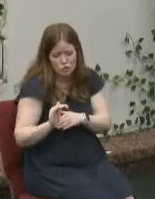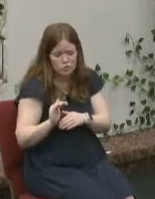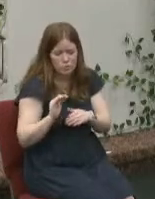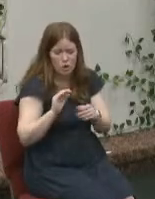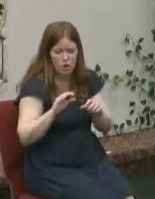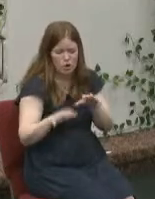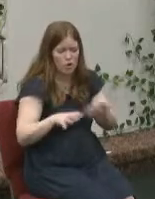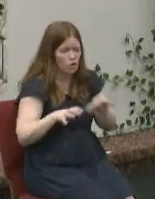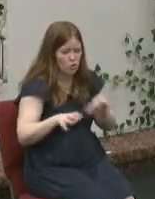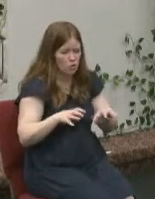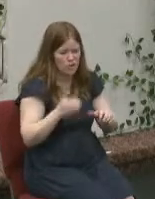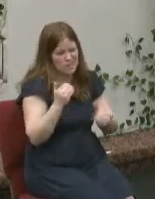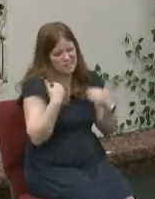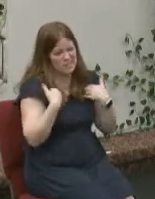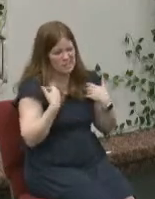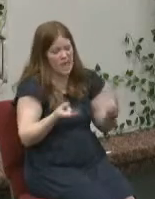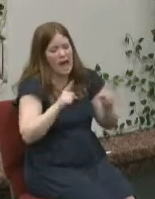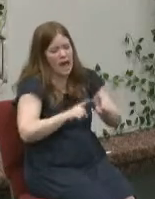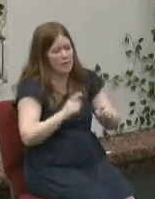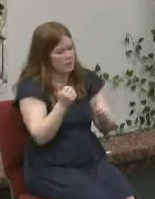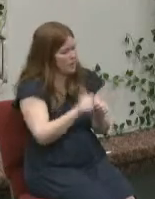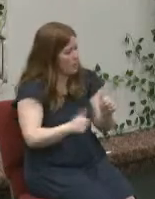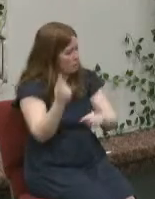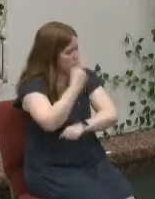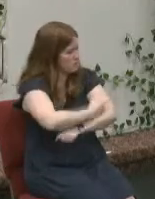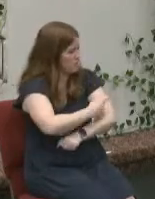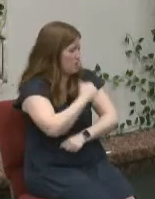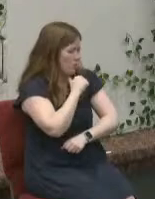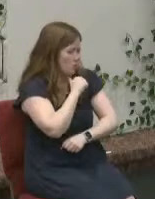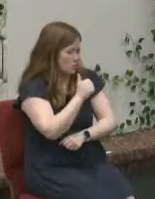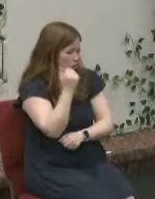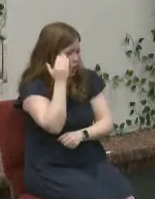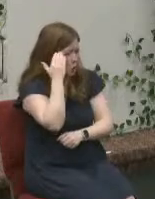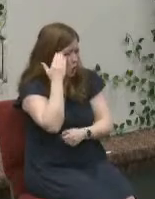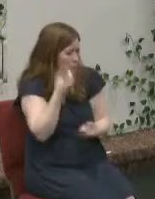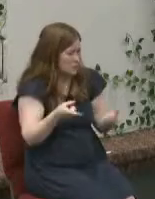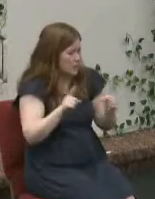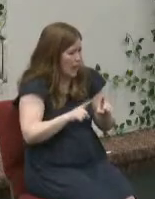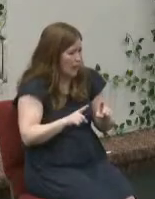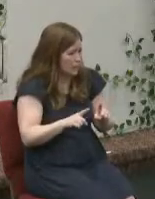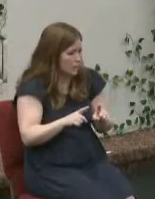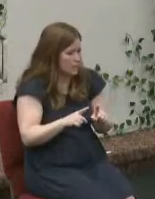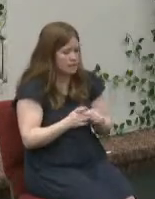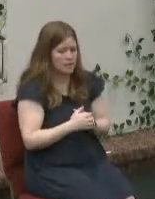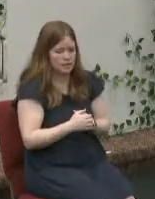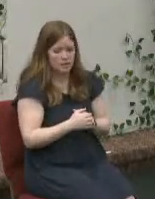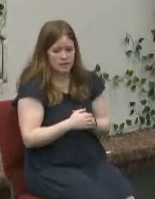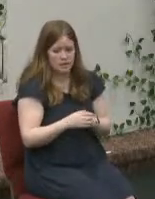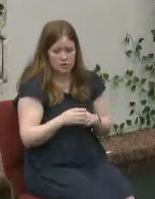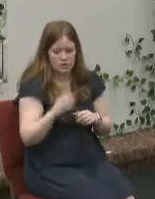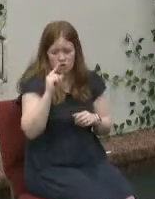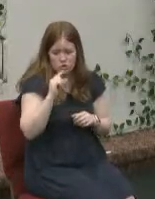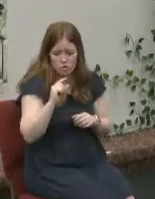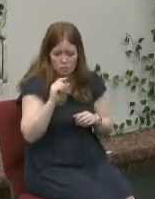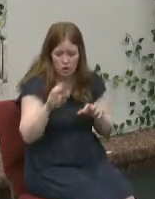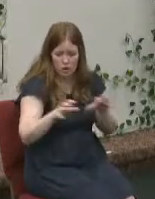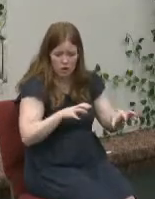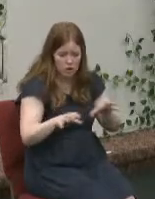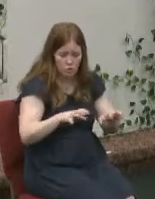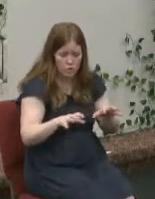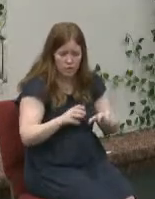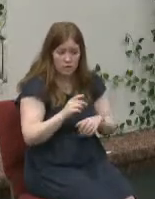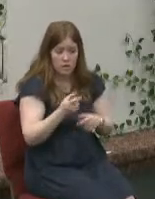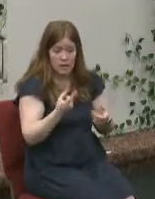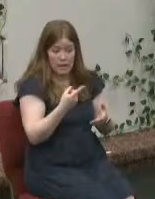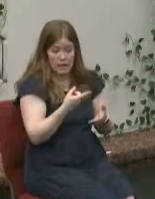quakes barely noticeable by most people in fact almost no one will ever notice that they're happening but they happen